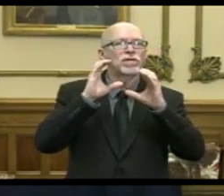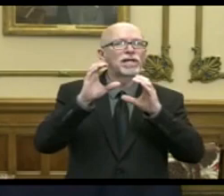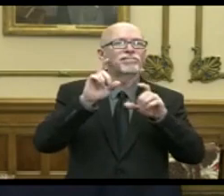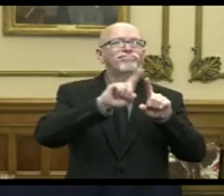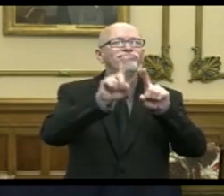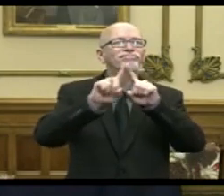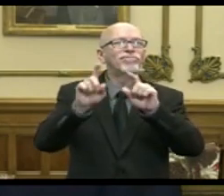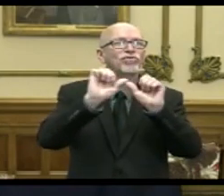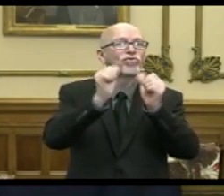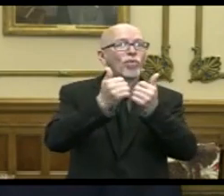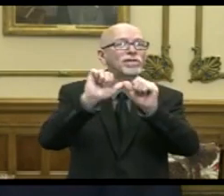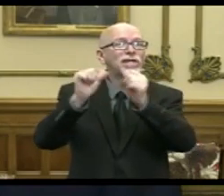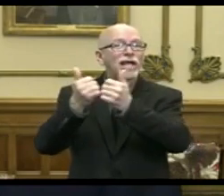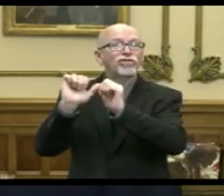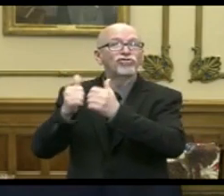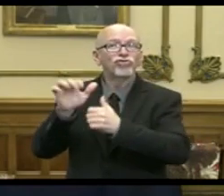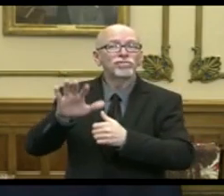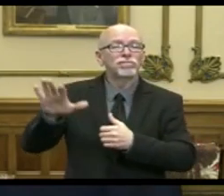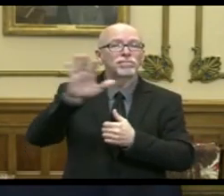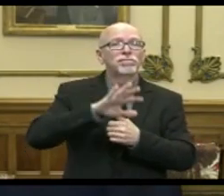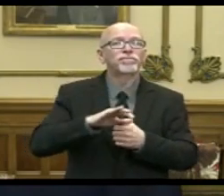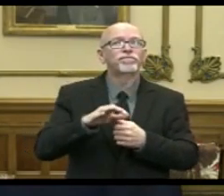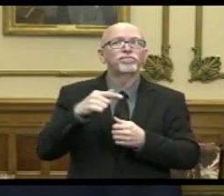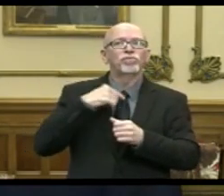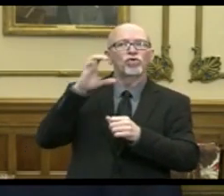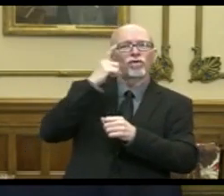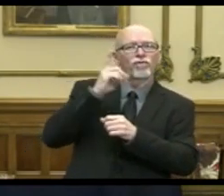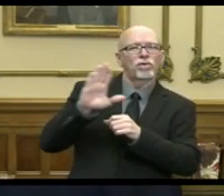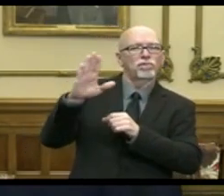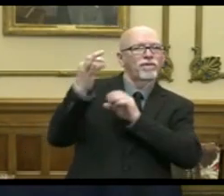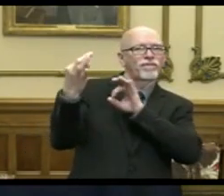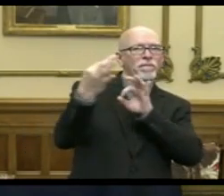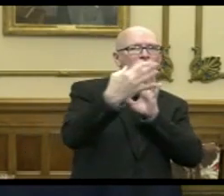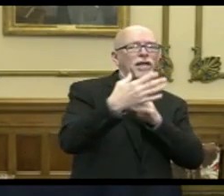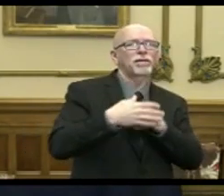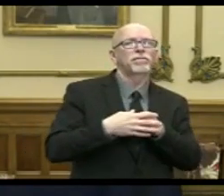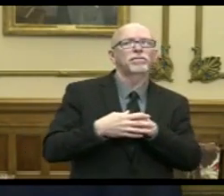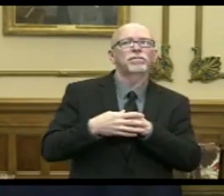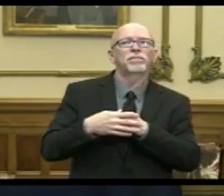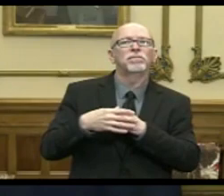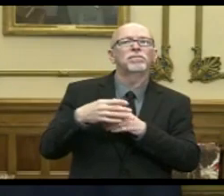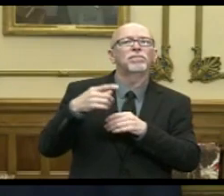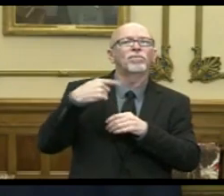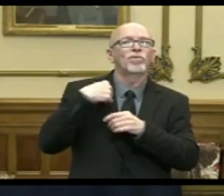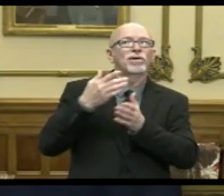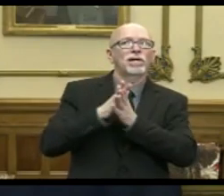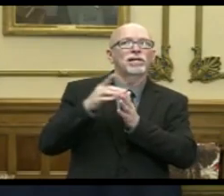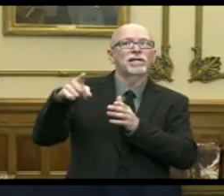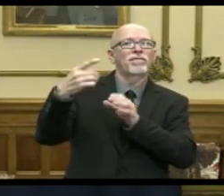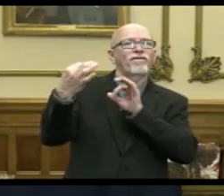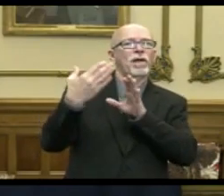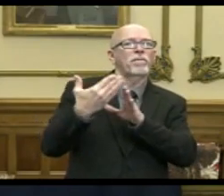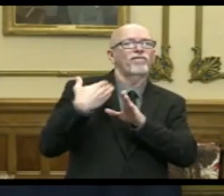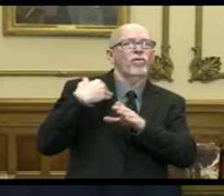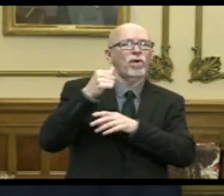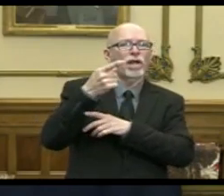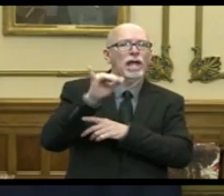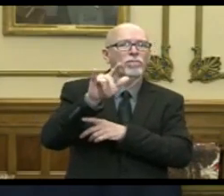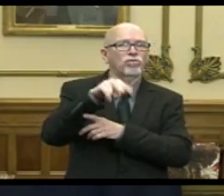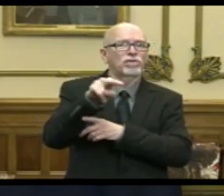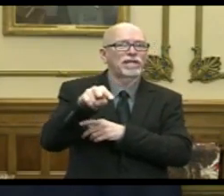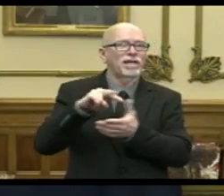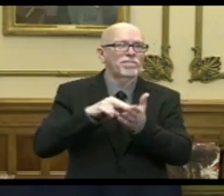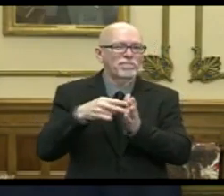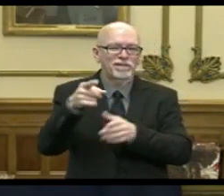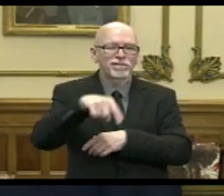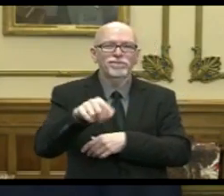various associations soliciting their input. We've asked them to return that input by the 22nd of April, which would be